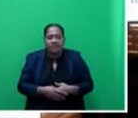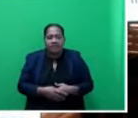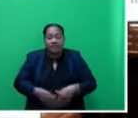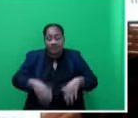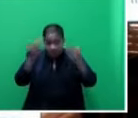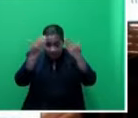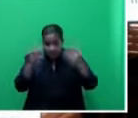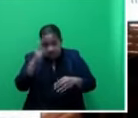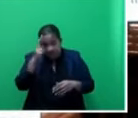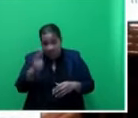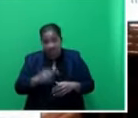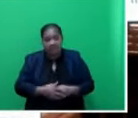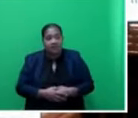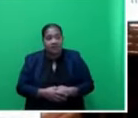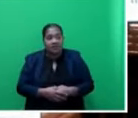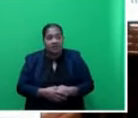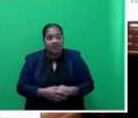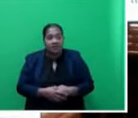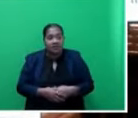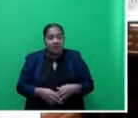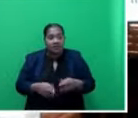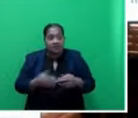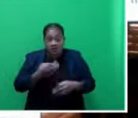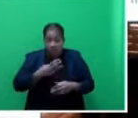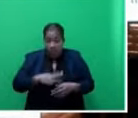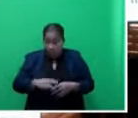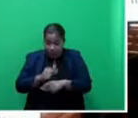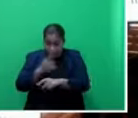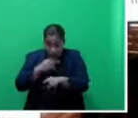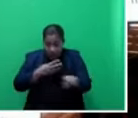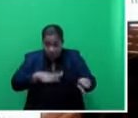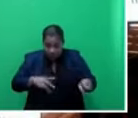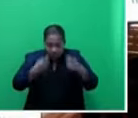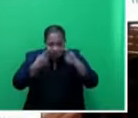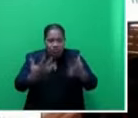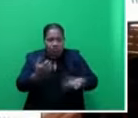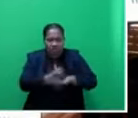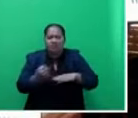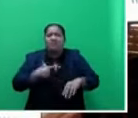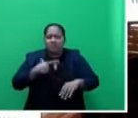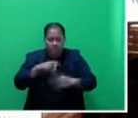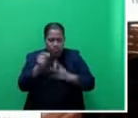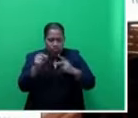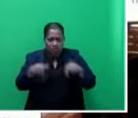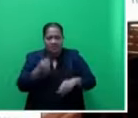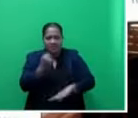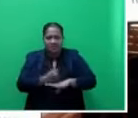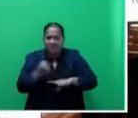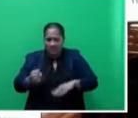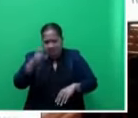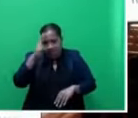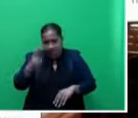Speaker, sir, the will of the people is reflected in the government, and this is why they choose this government, Mr. Speaker, sir. And